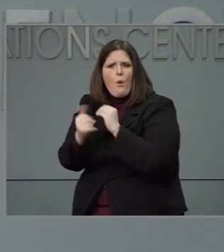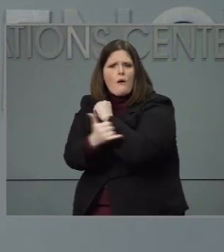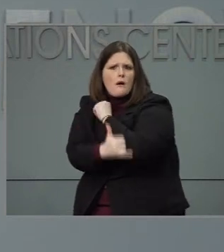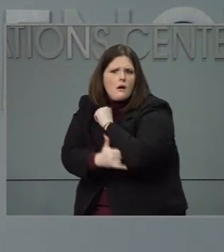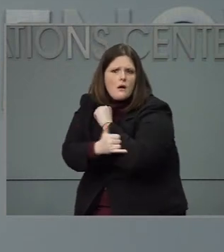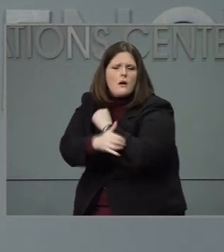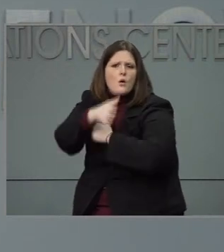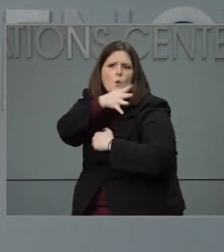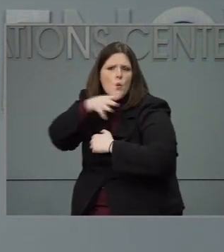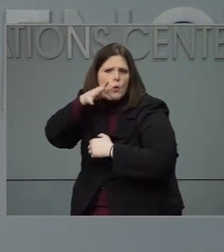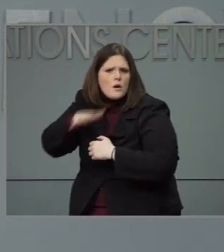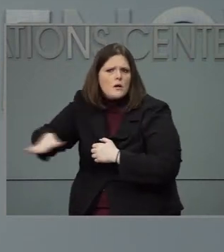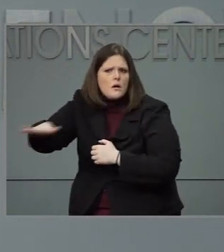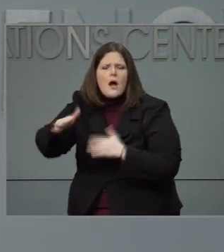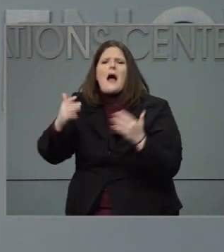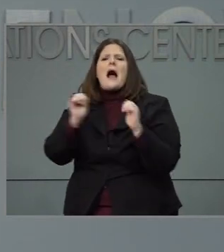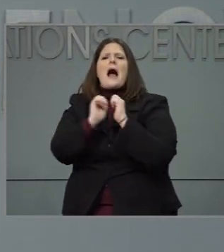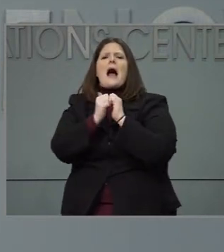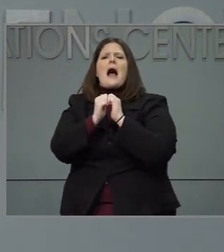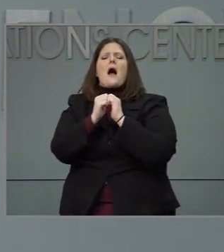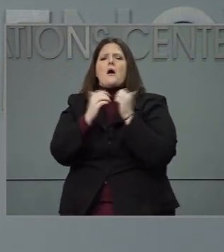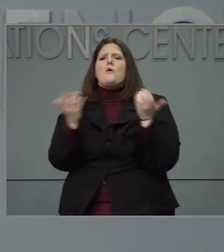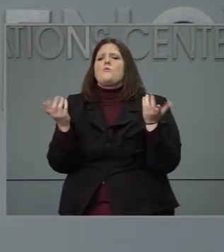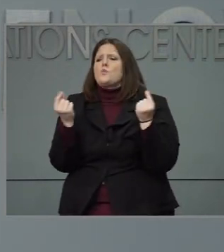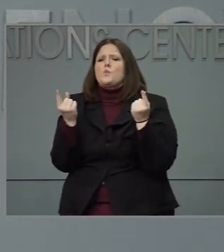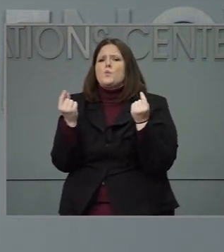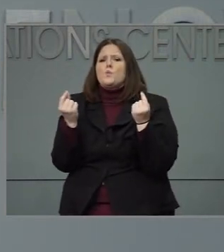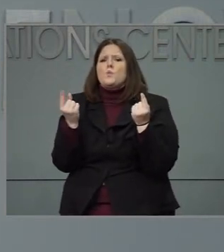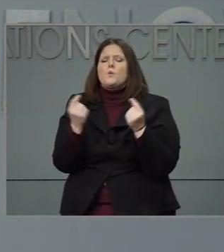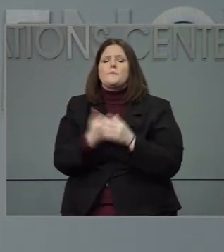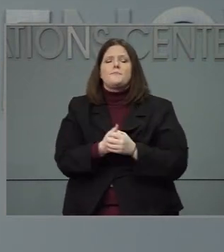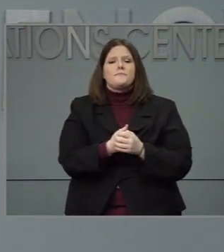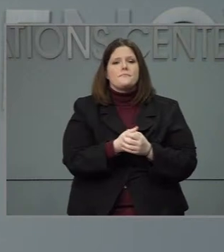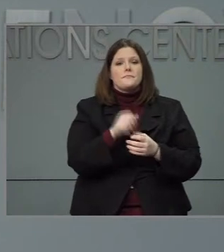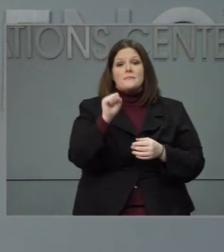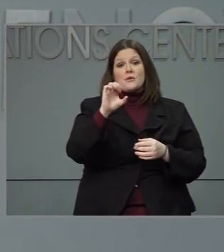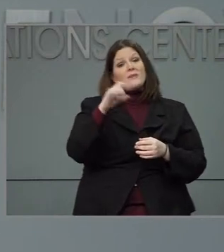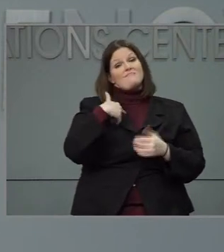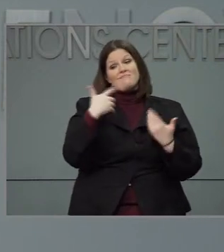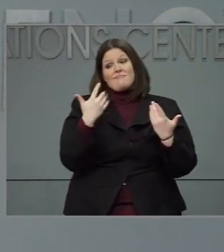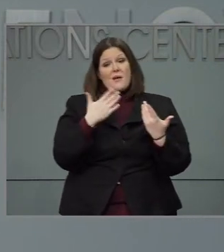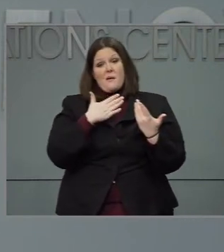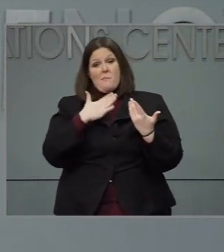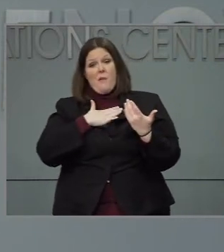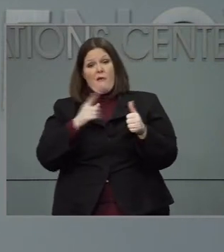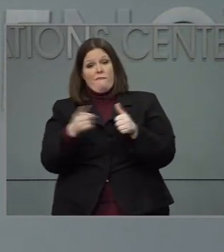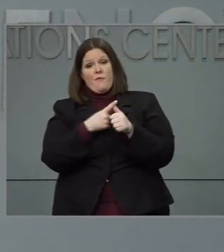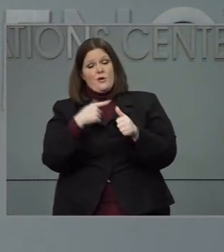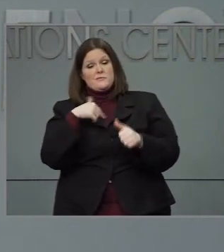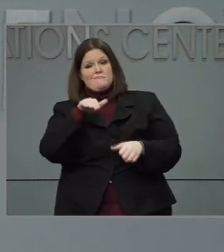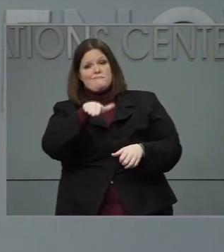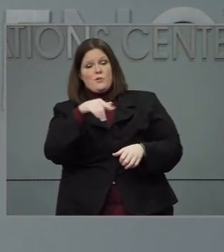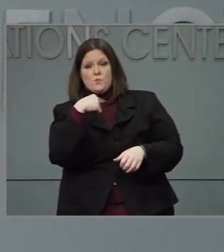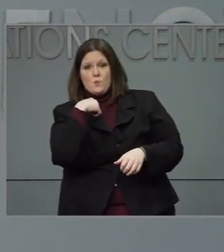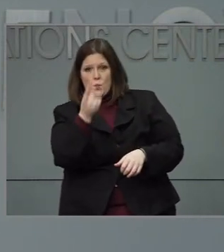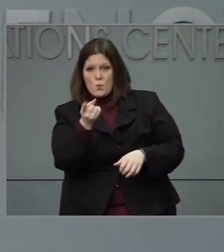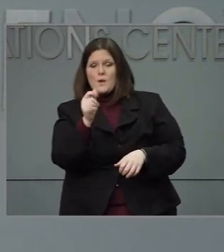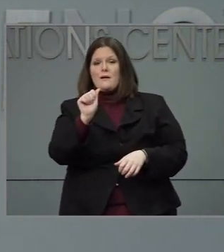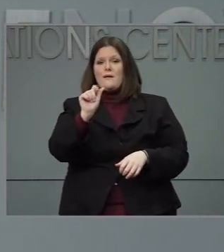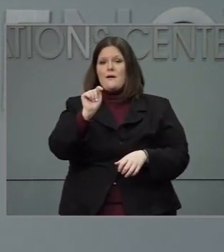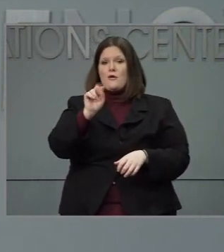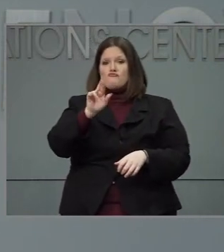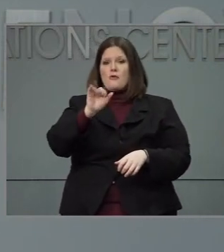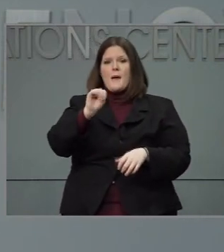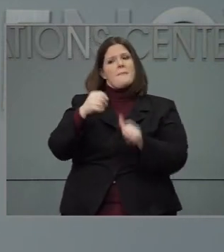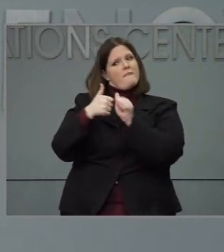the alternative? Sure. Thanks, Claire. I asked Atrium to follow our guidance, and we had a very productive conversation,